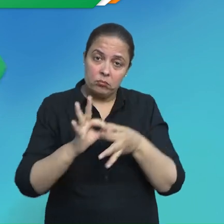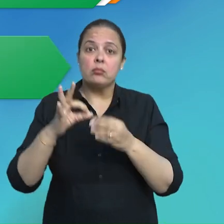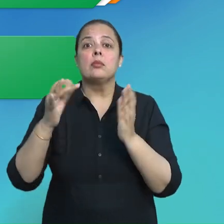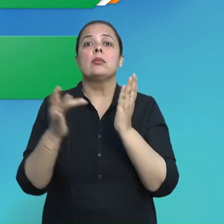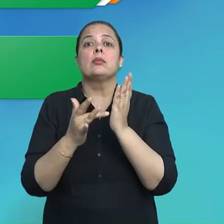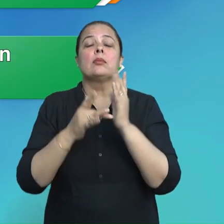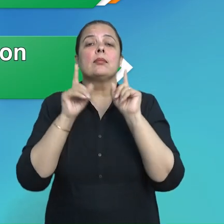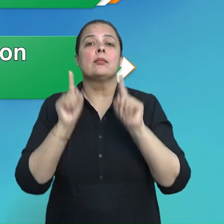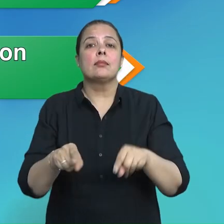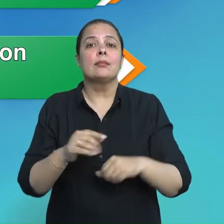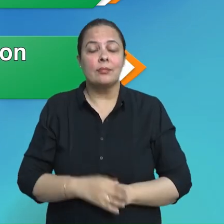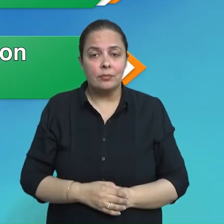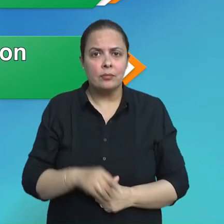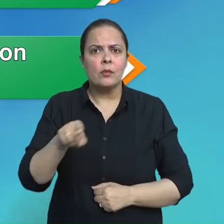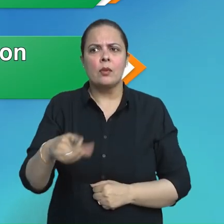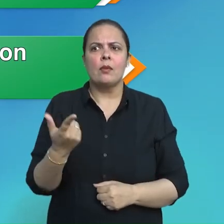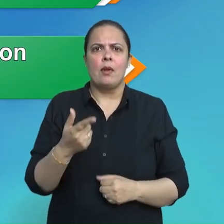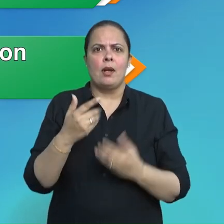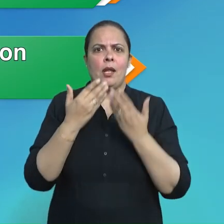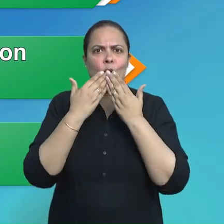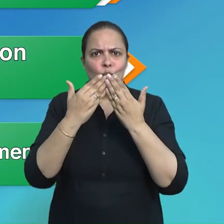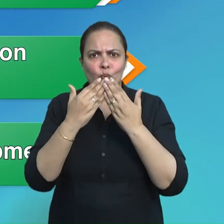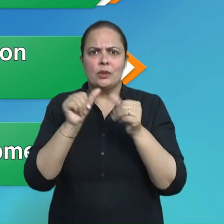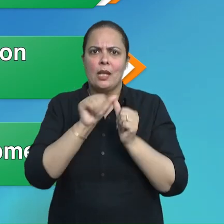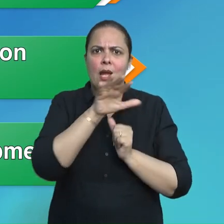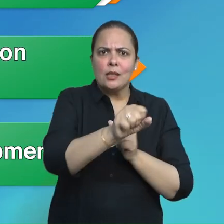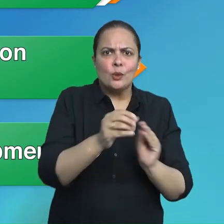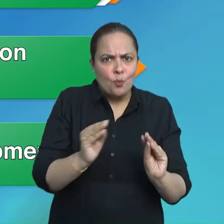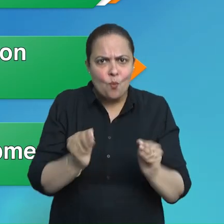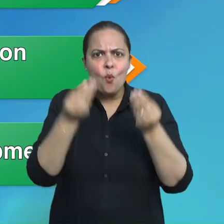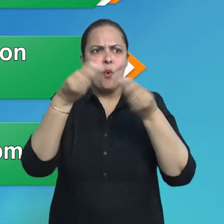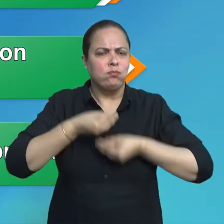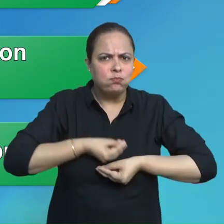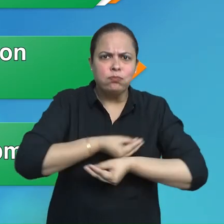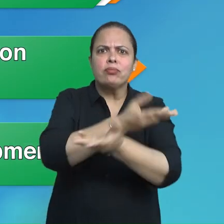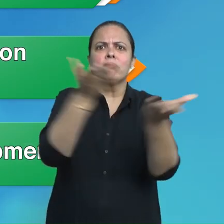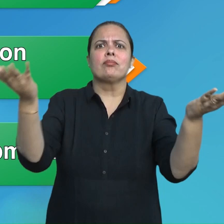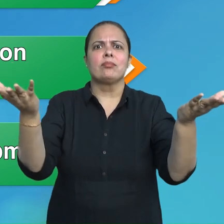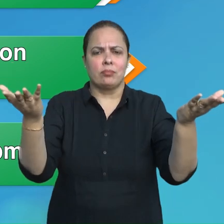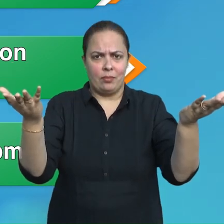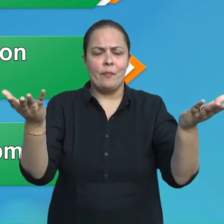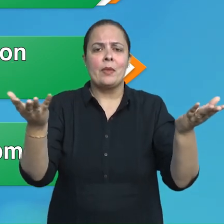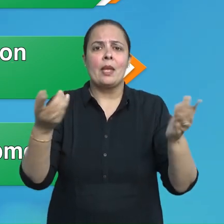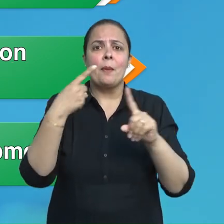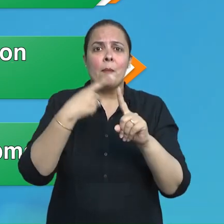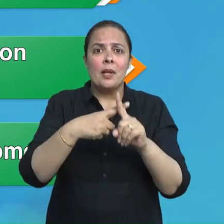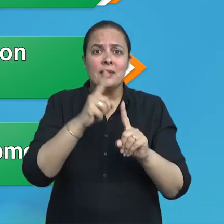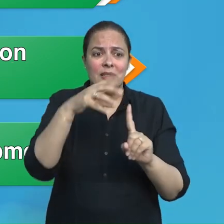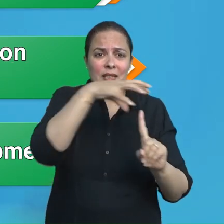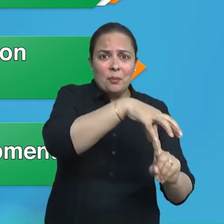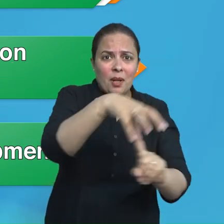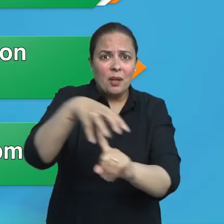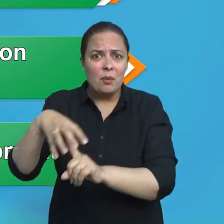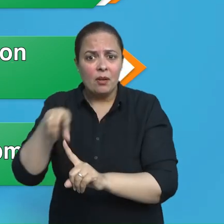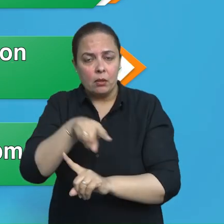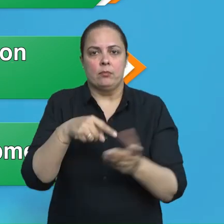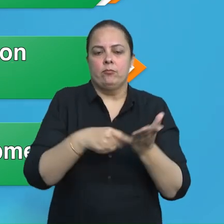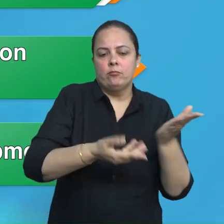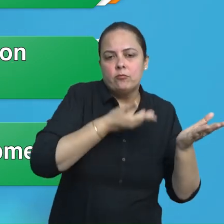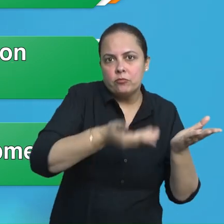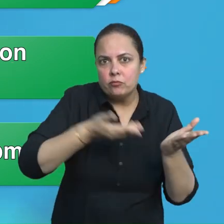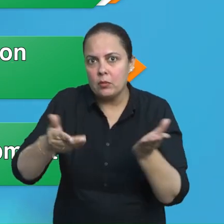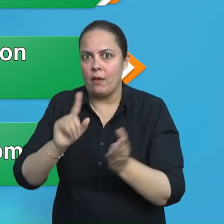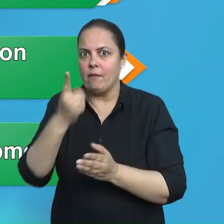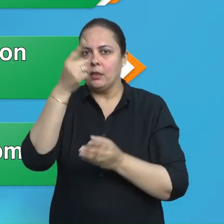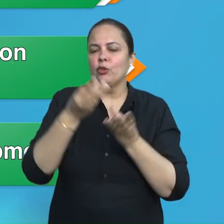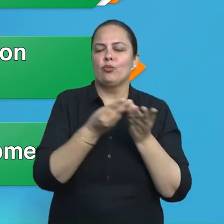improve access to education, besides providing professional development to different stakeholders. But,